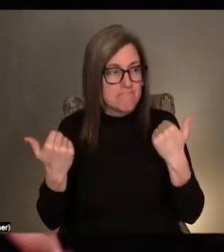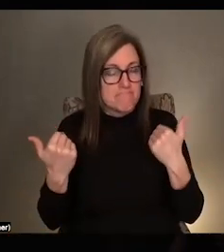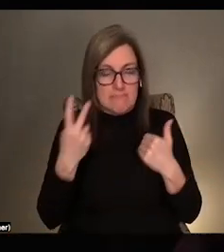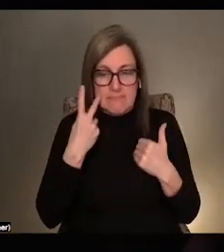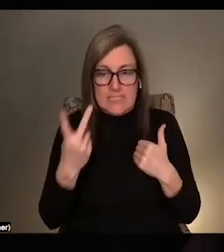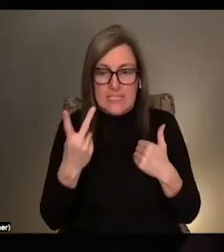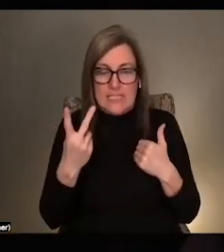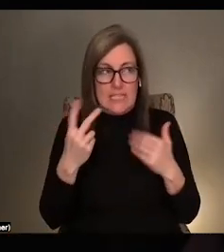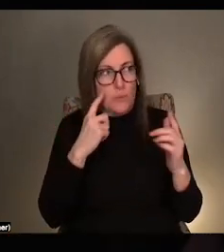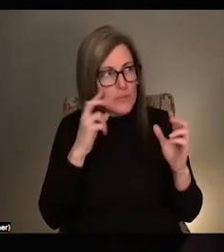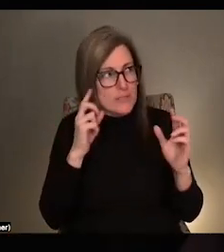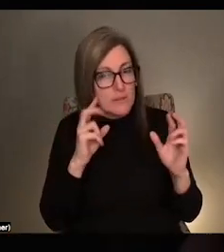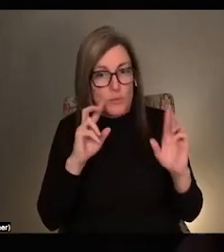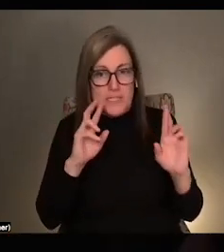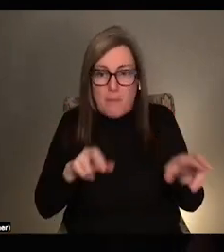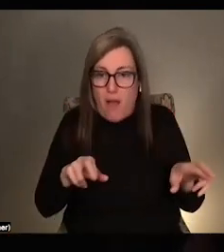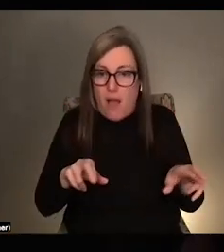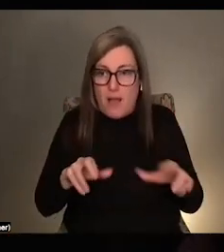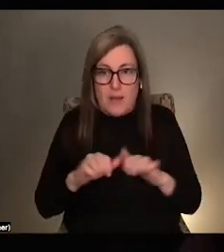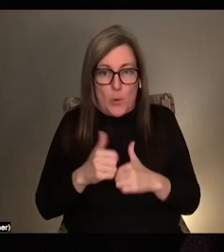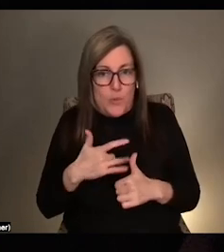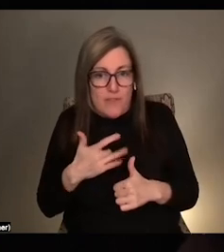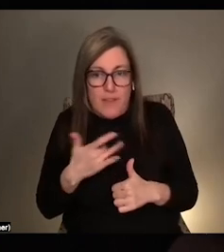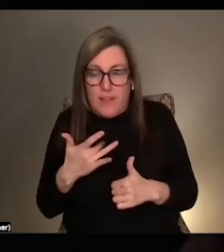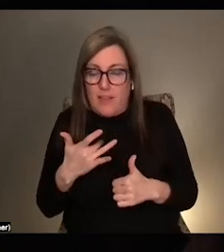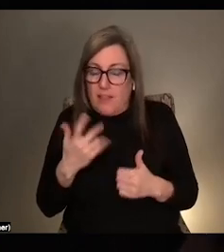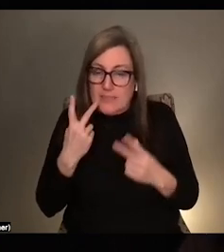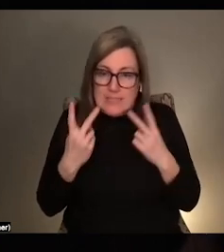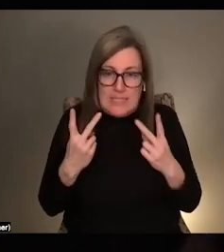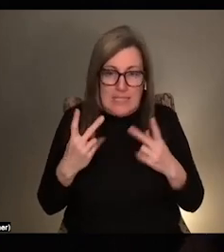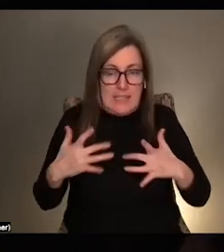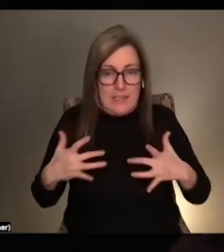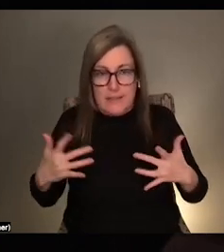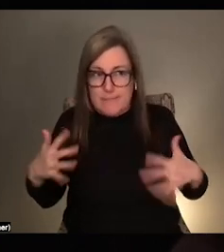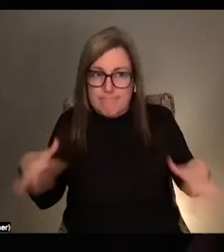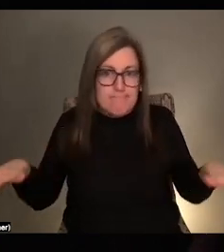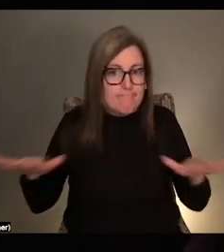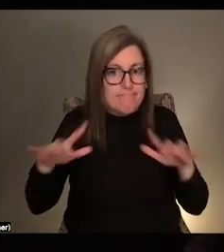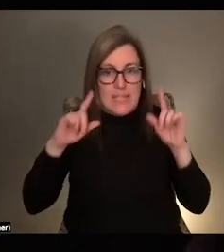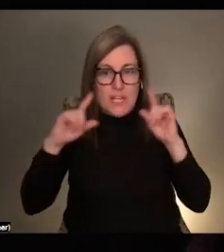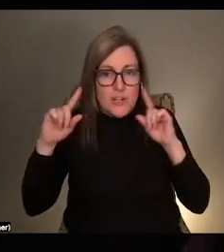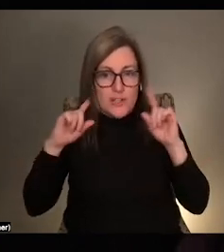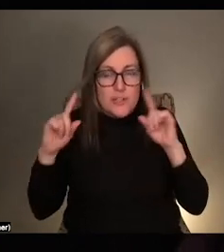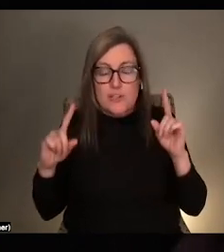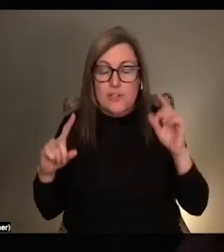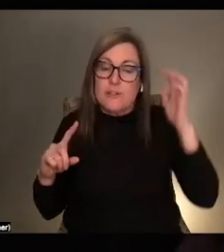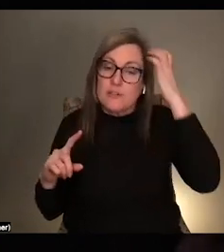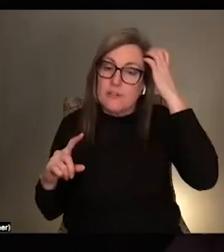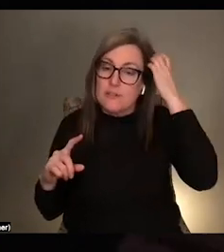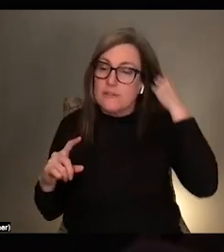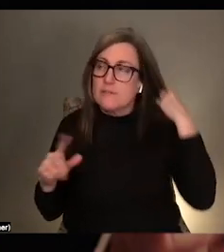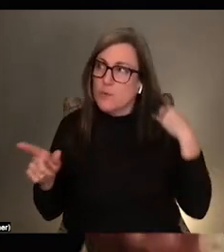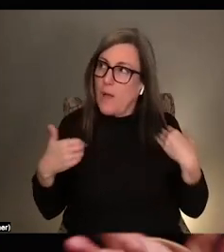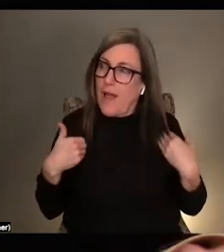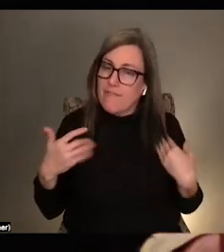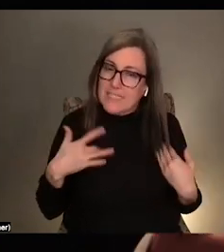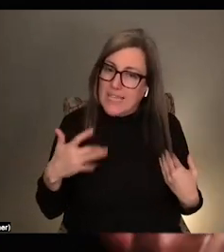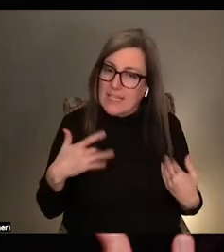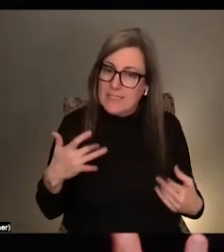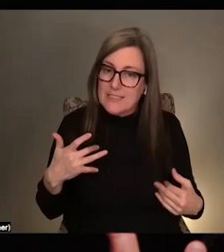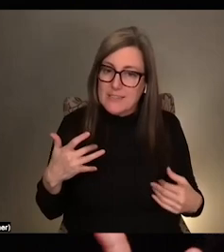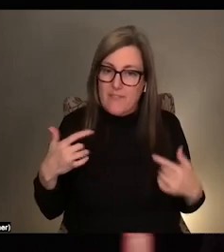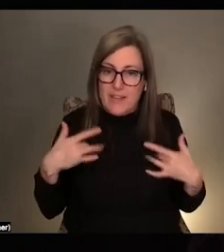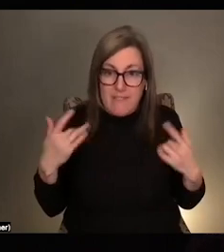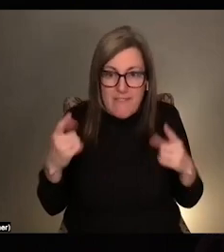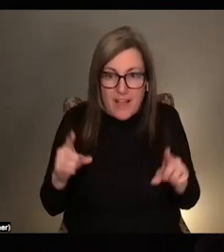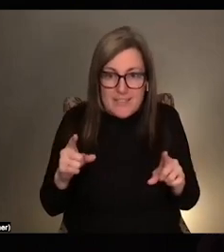yeah, to respond to it as you see fit, whether it is description that you are listening to, to get a sense of like this event, this